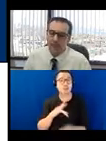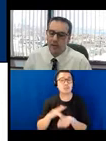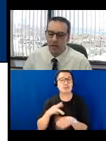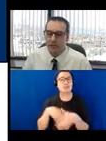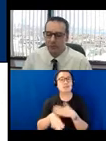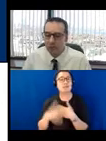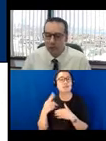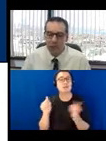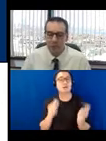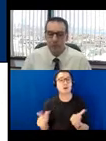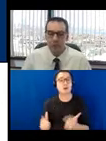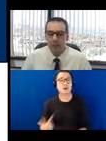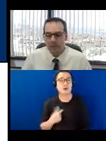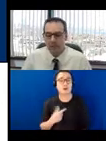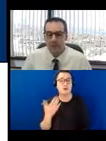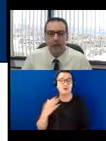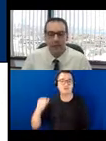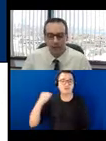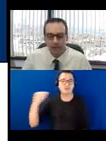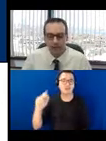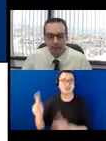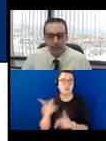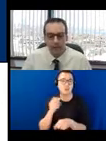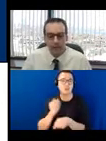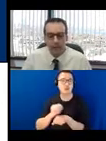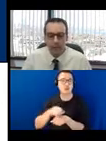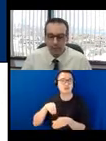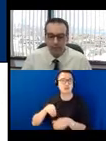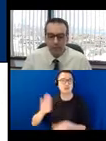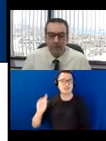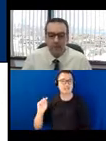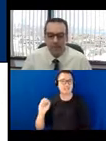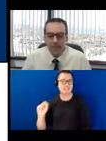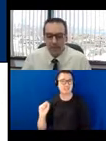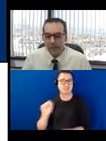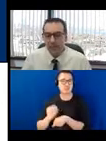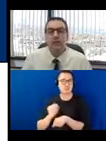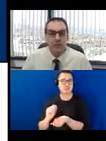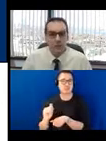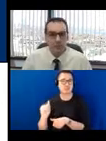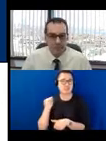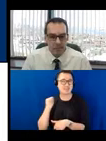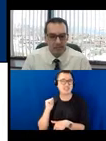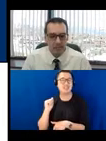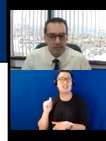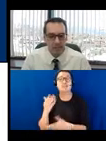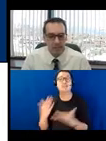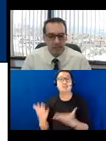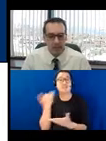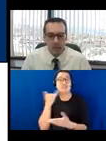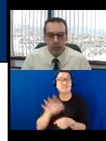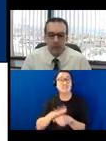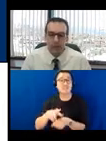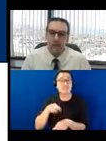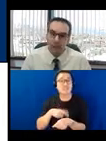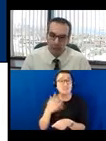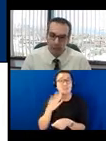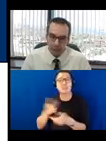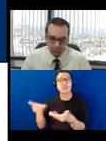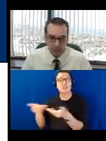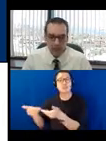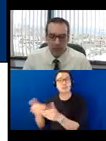like to give a shout out to my colleagues working their magic in the background. If we have time at the end maybe they can introduce themselves. A quick